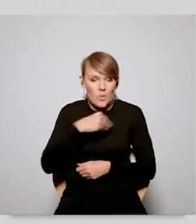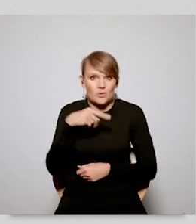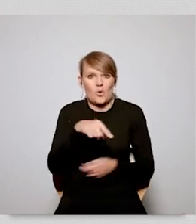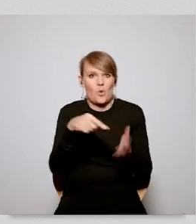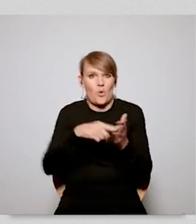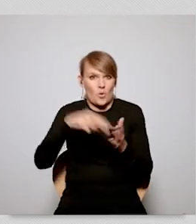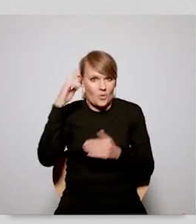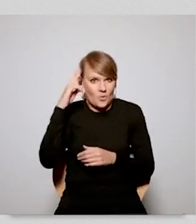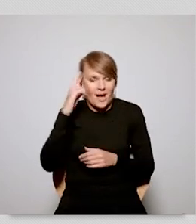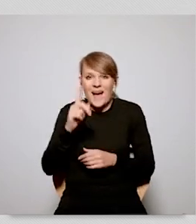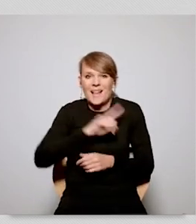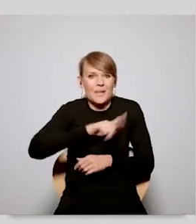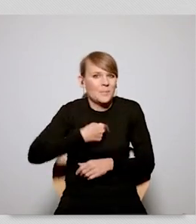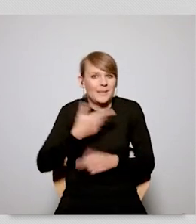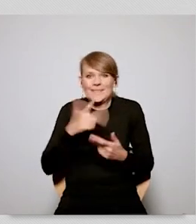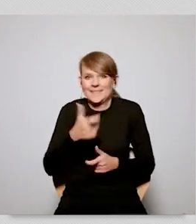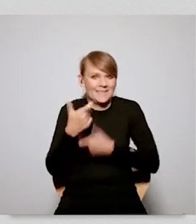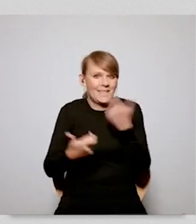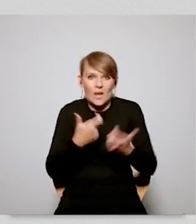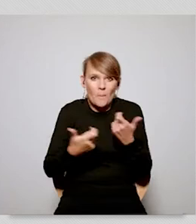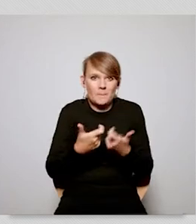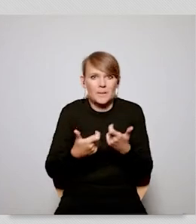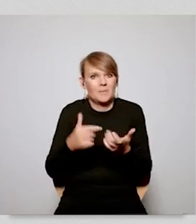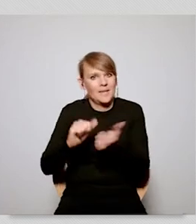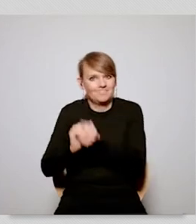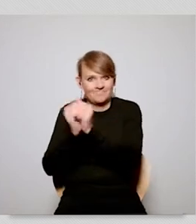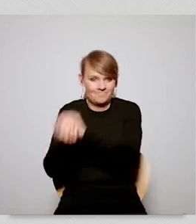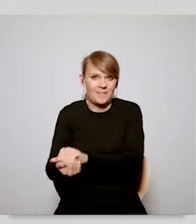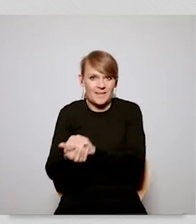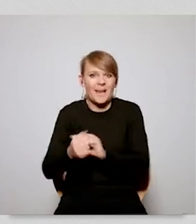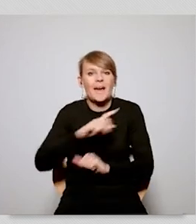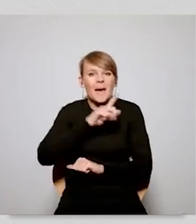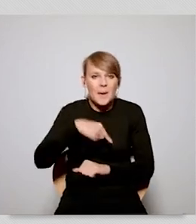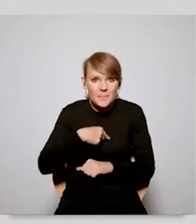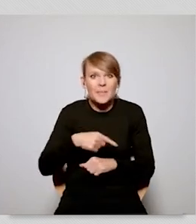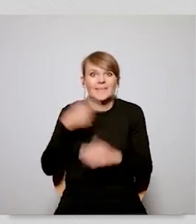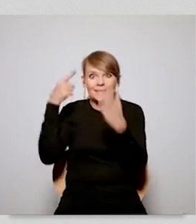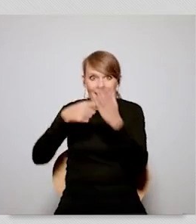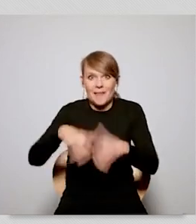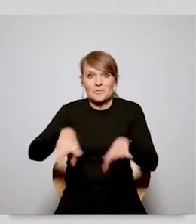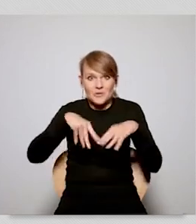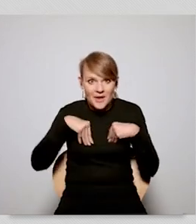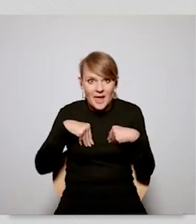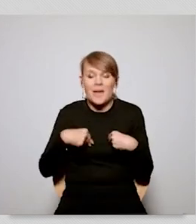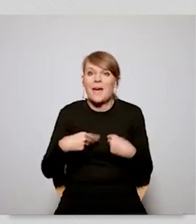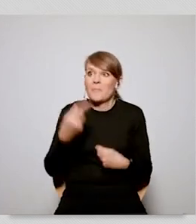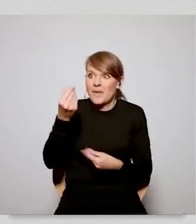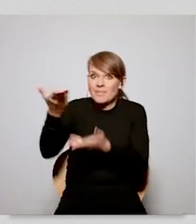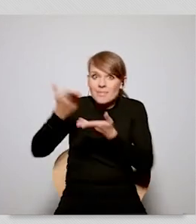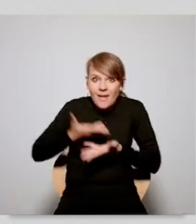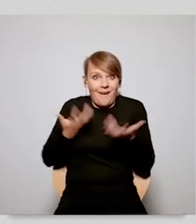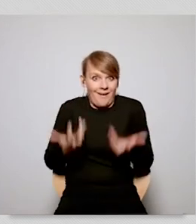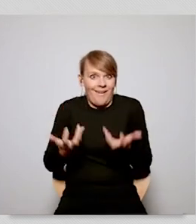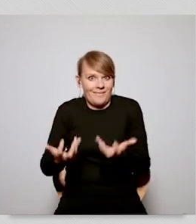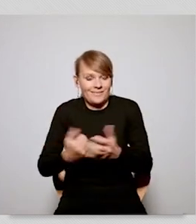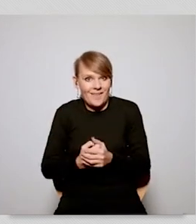important but we do nothing in order to implement some solutions of course we are ready to accept